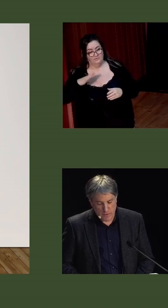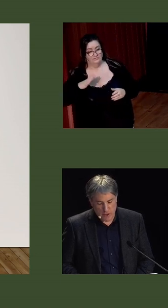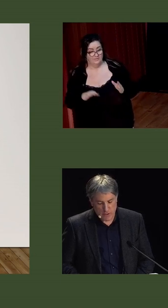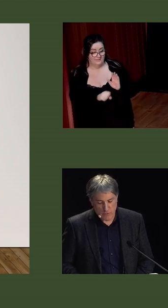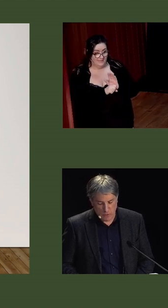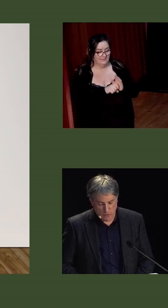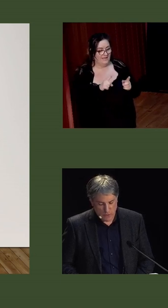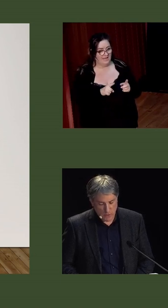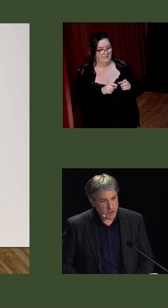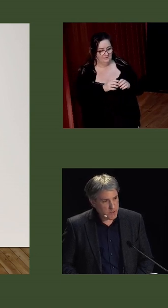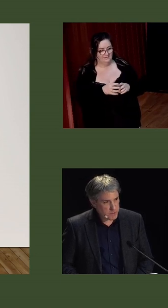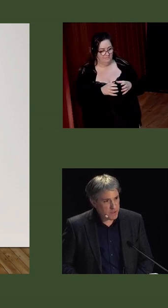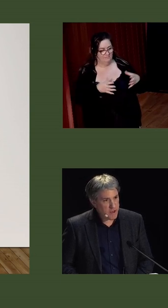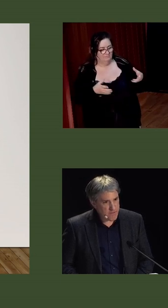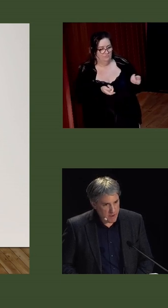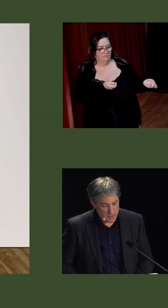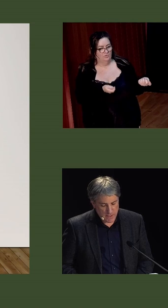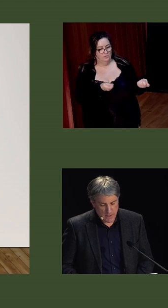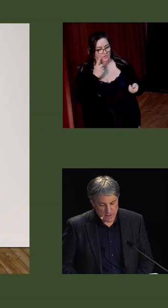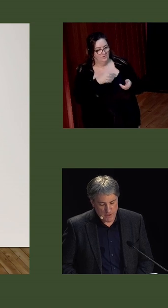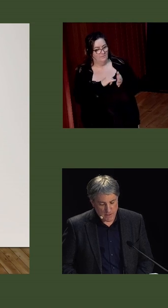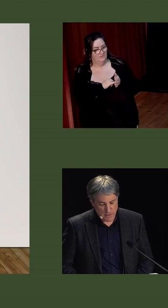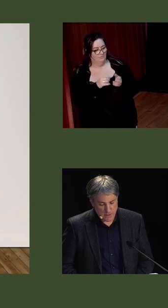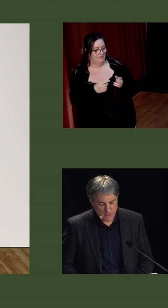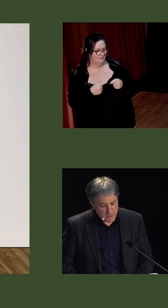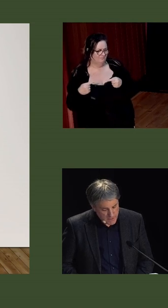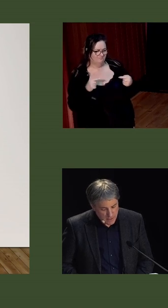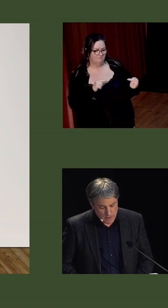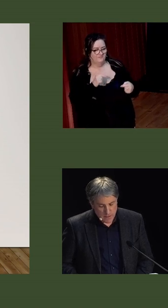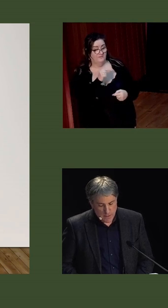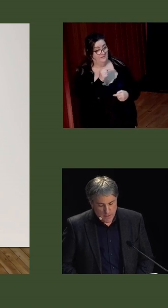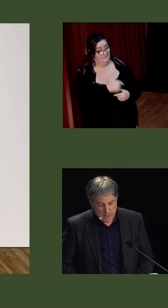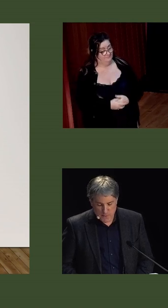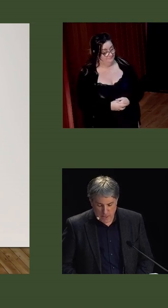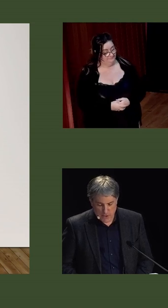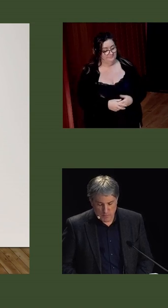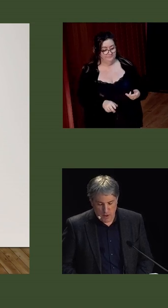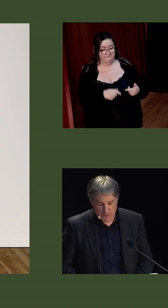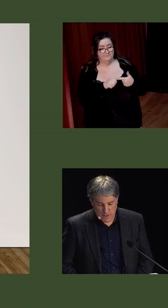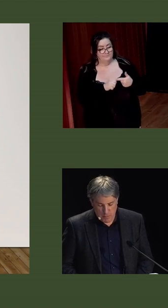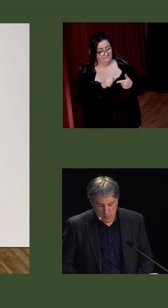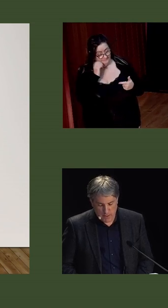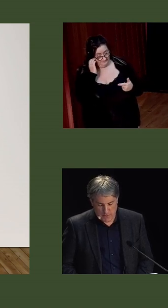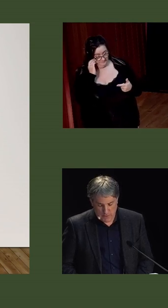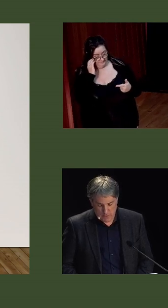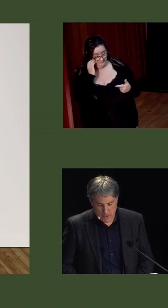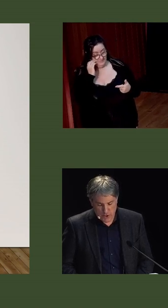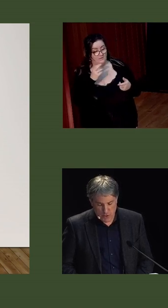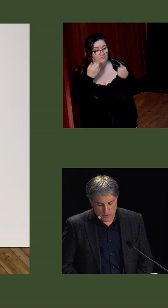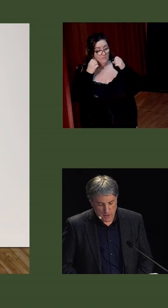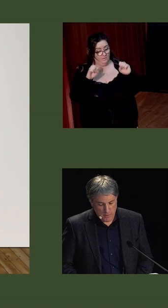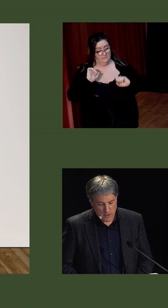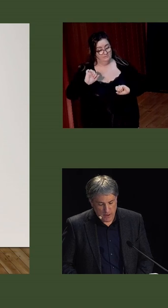the principle of majority rule, which the bishops had vehemently defended. Second, the abstentionist policy of Republicans